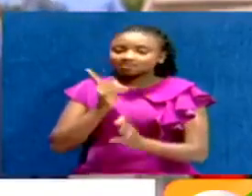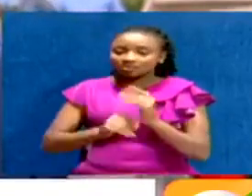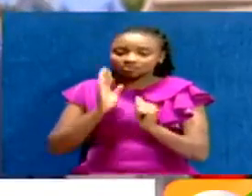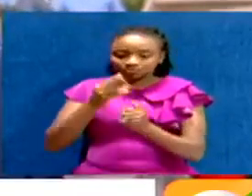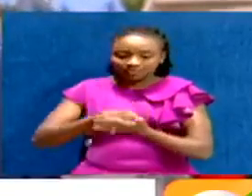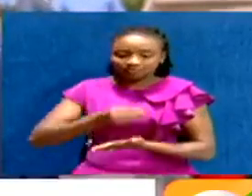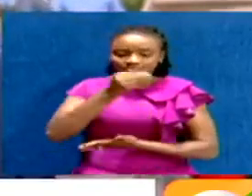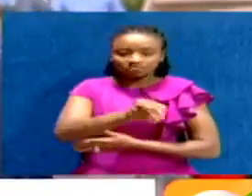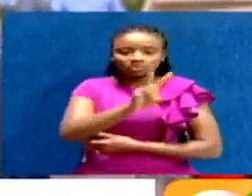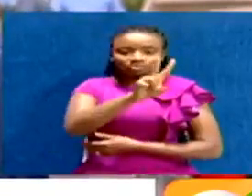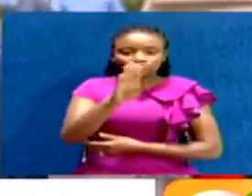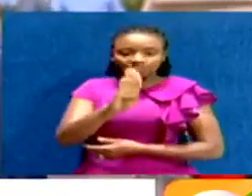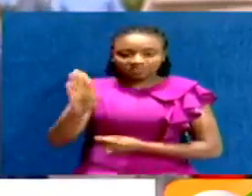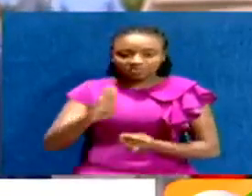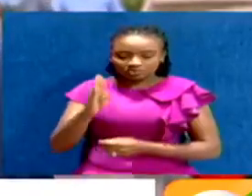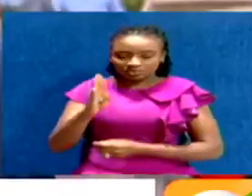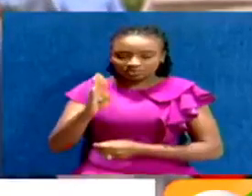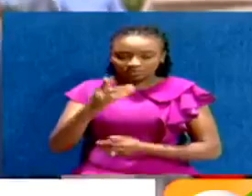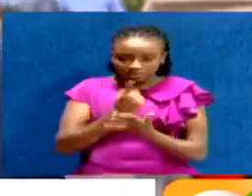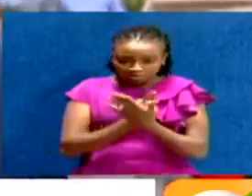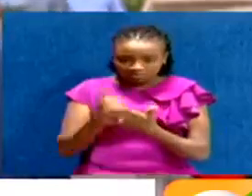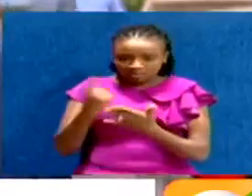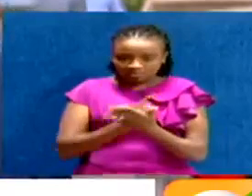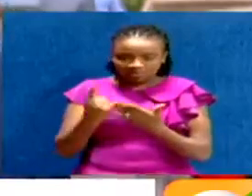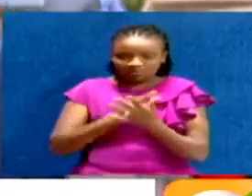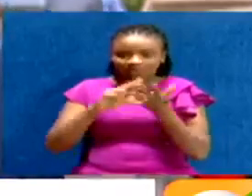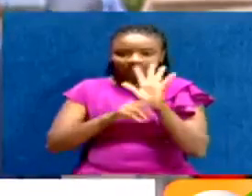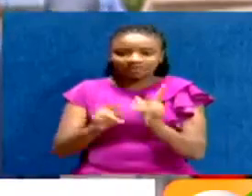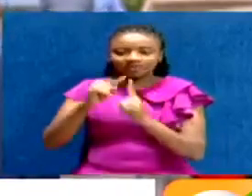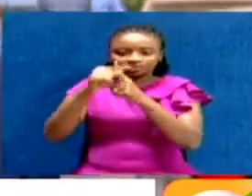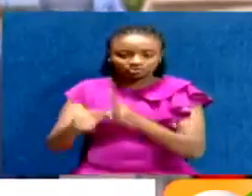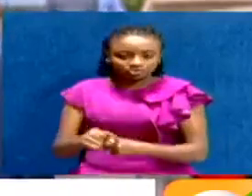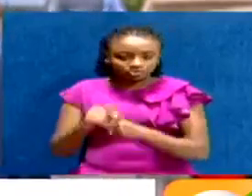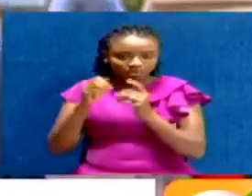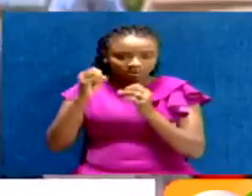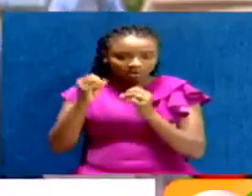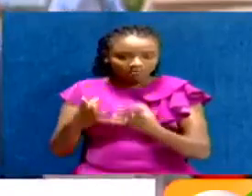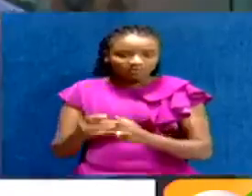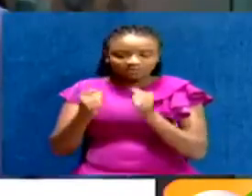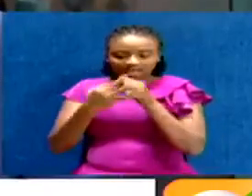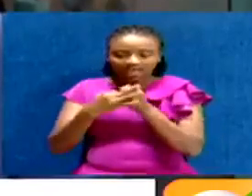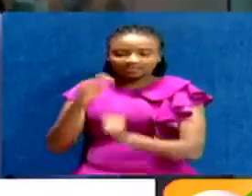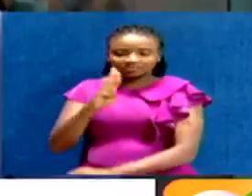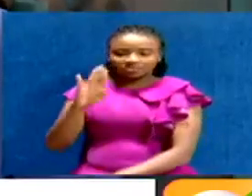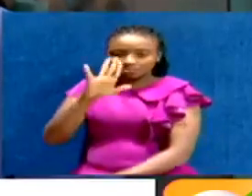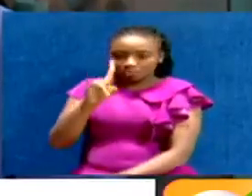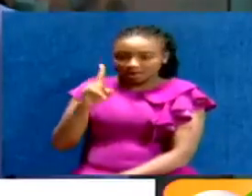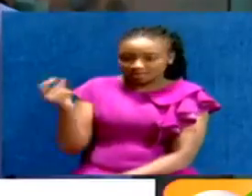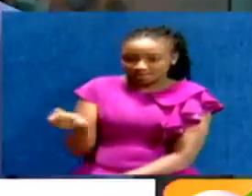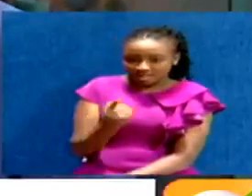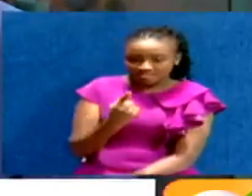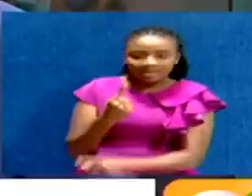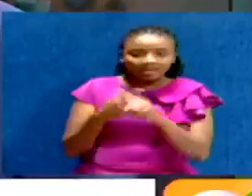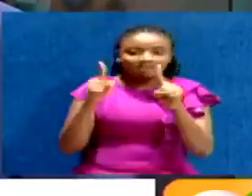2 billion shillings per week. That will translate to about 8 billion per month. But we also need to remain